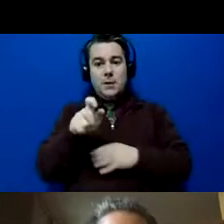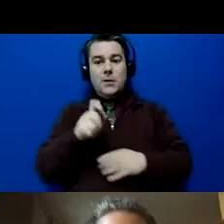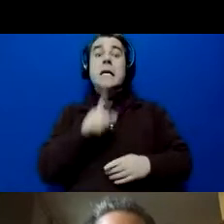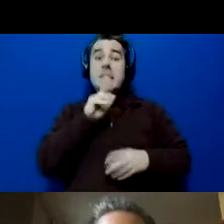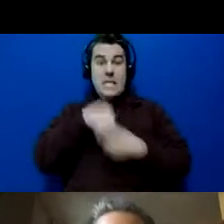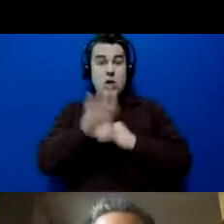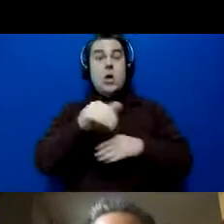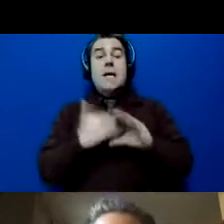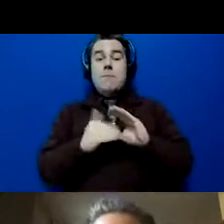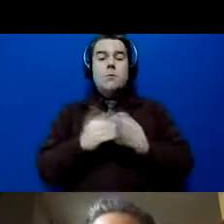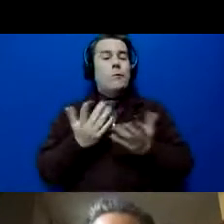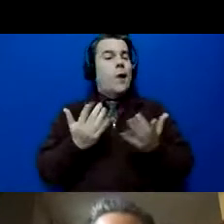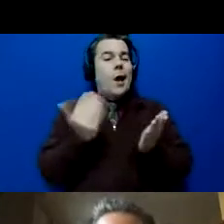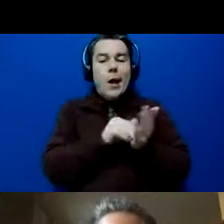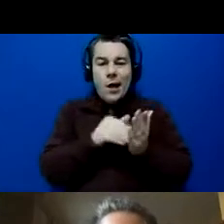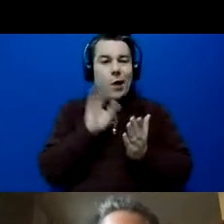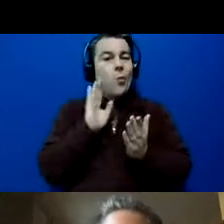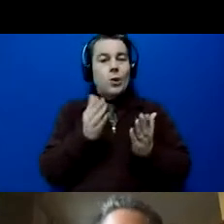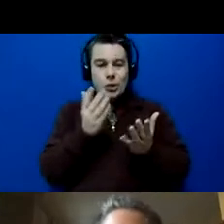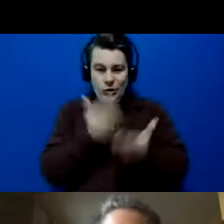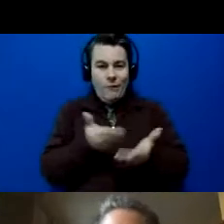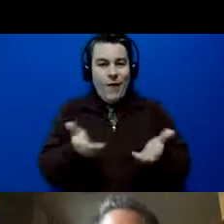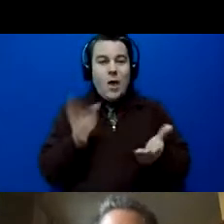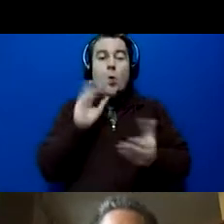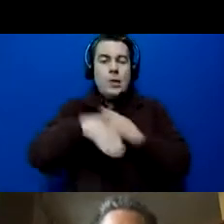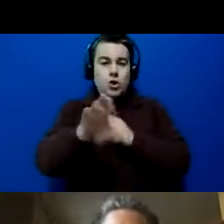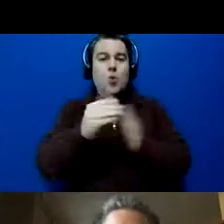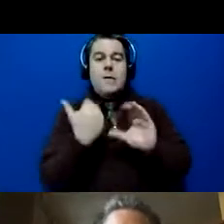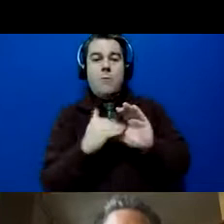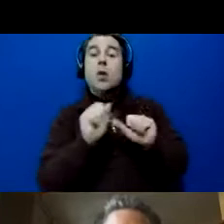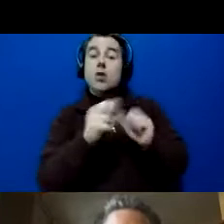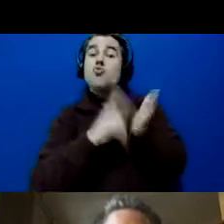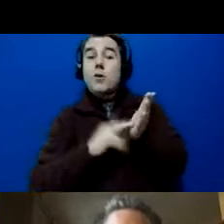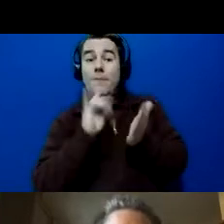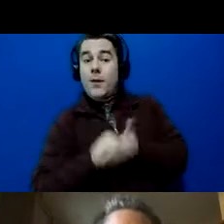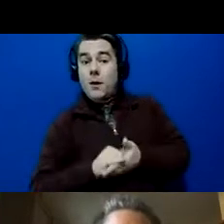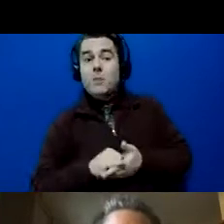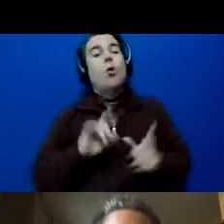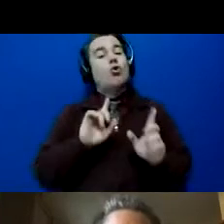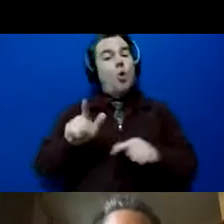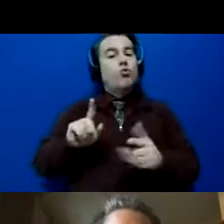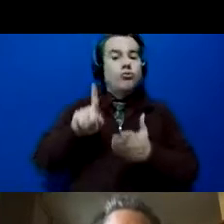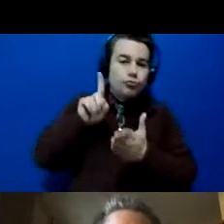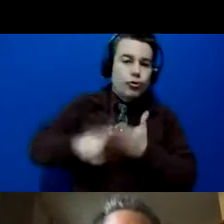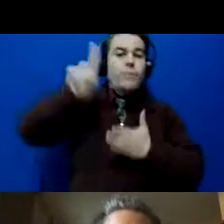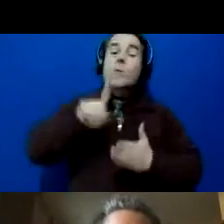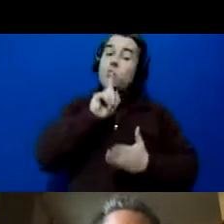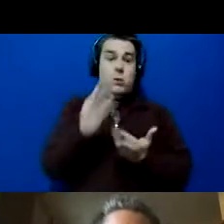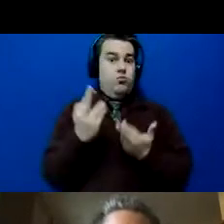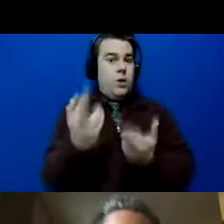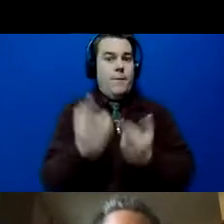once again, stuff like this is going to be in your email. You can register for it and you can go check it out. Highly recommend it.